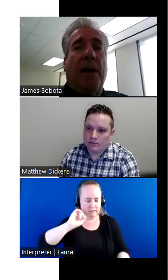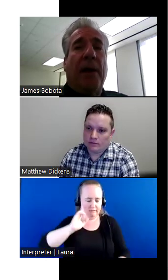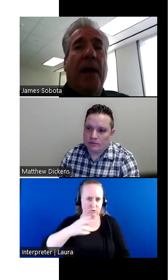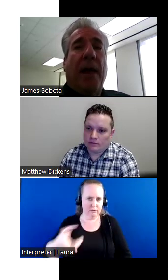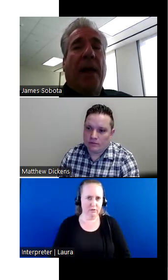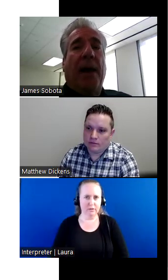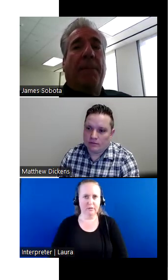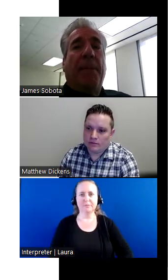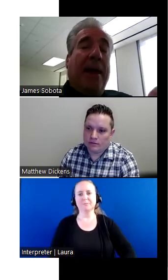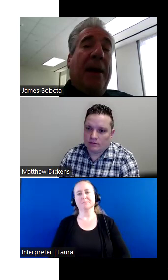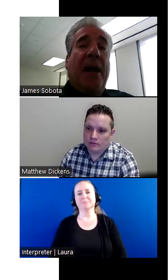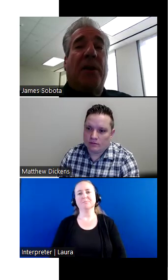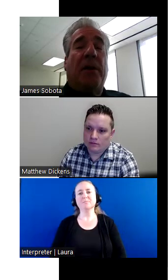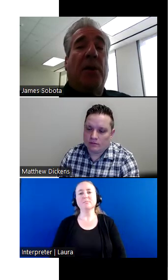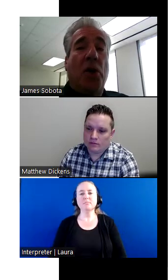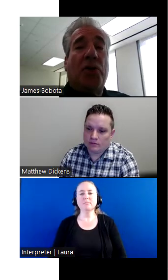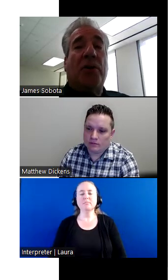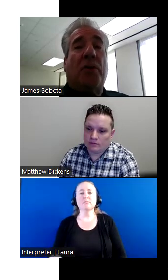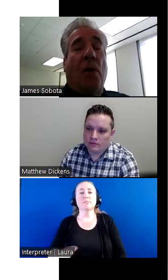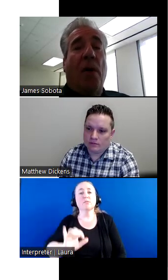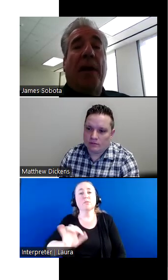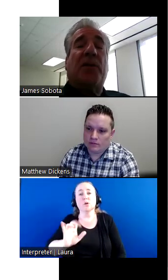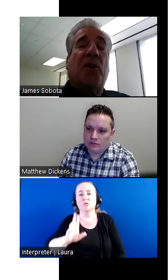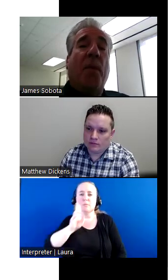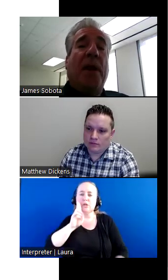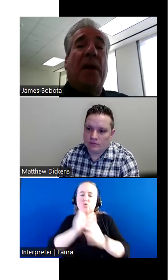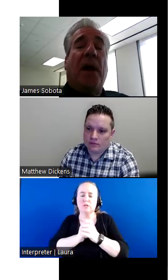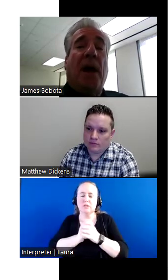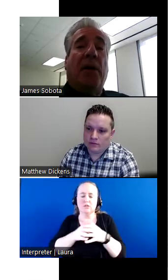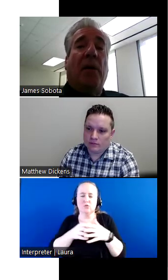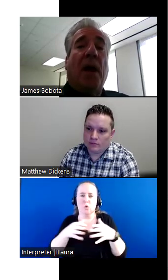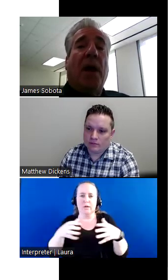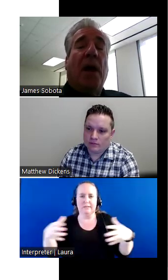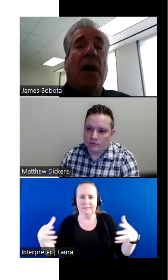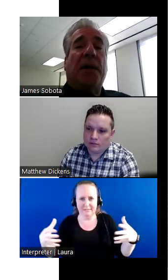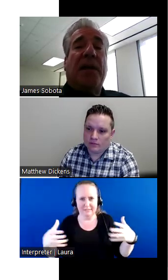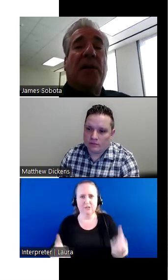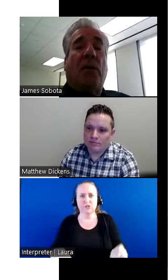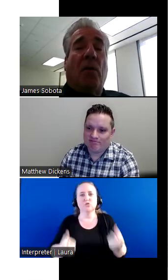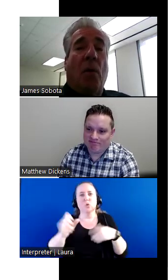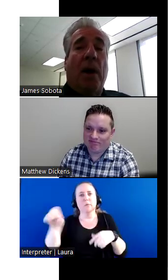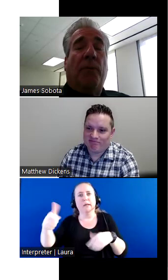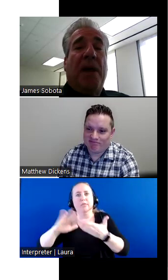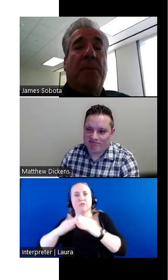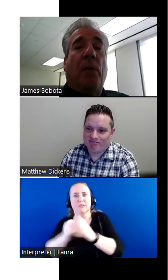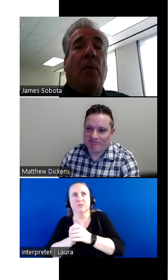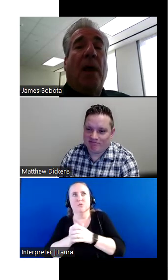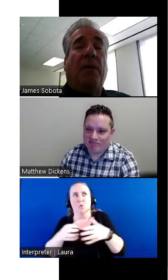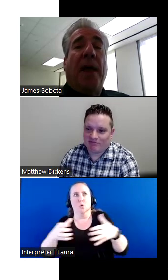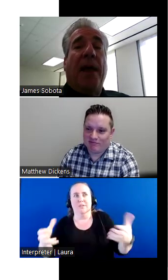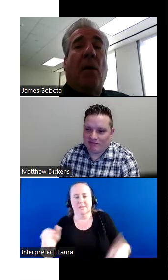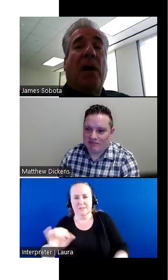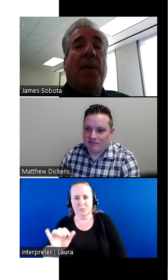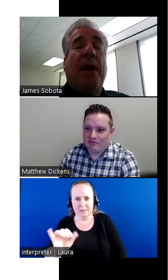of hearing. Um, and in addition, Houston's growing. So many of the other, uh, cities are growing with people